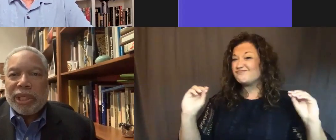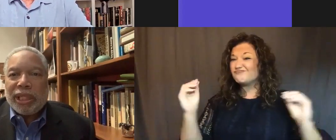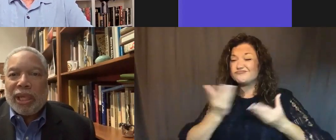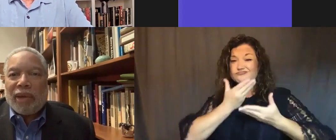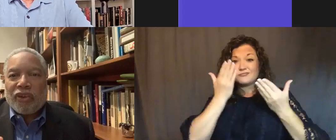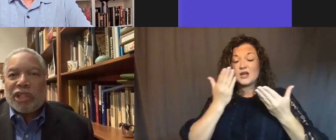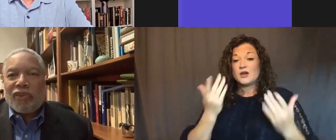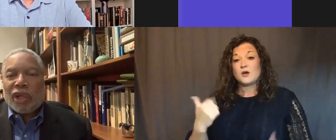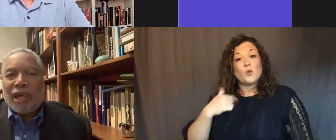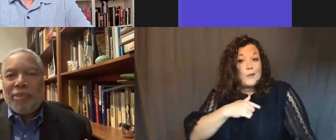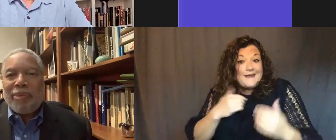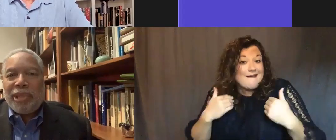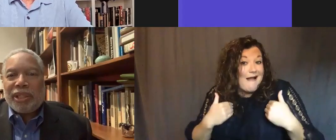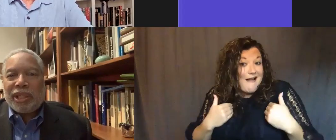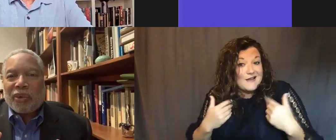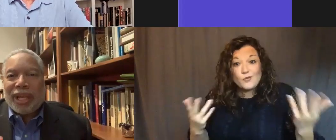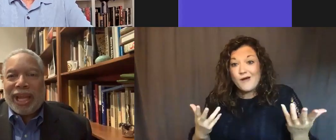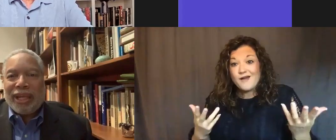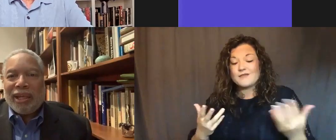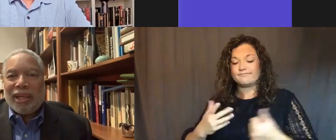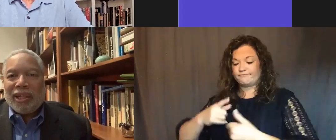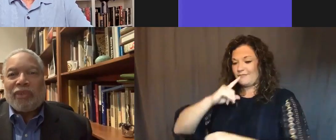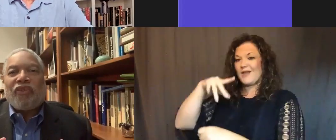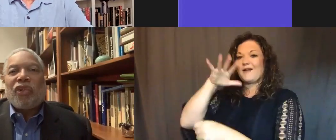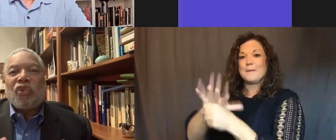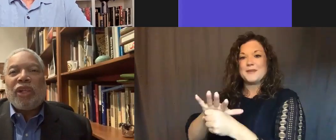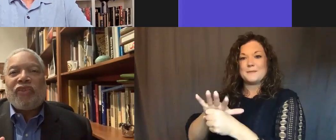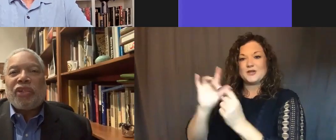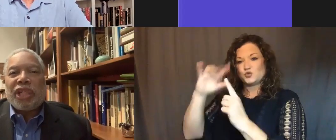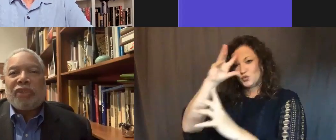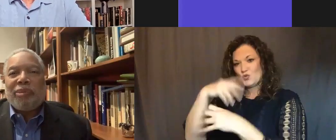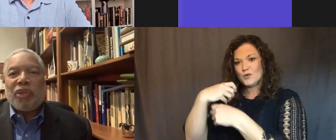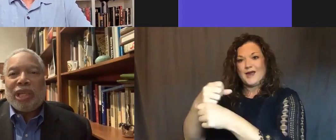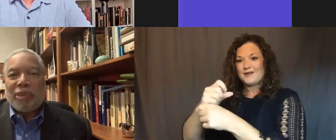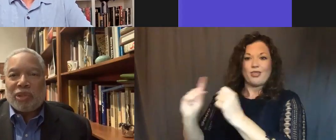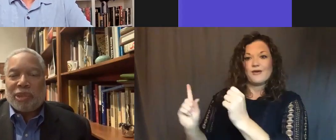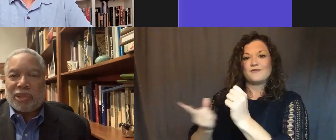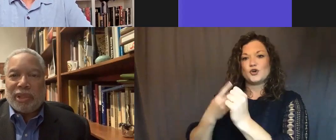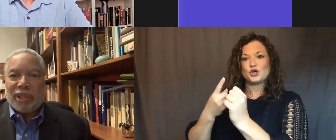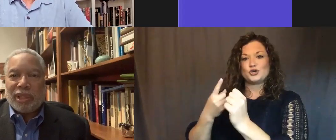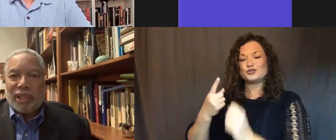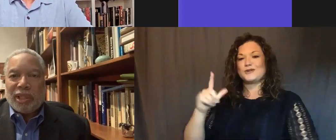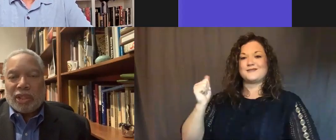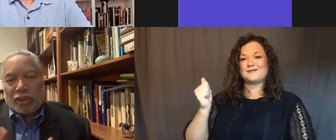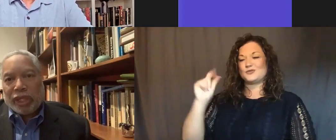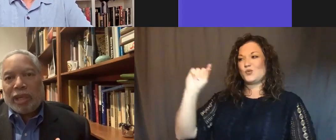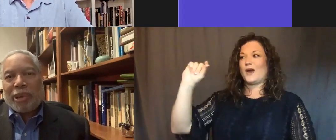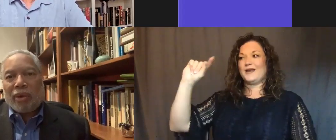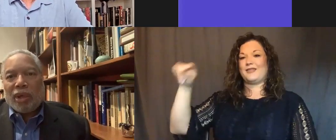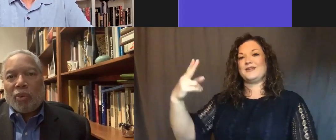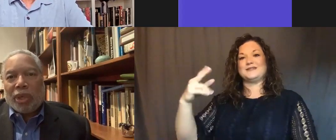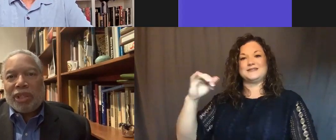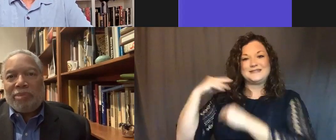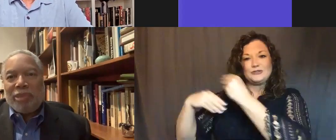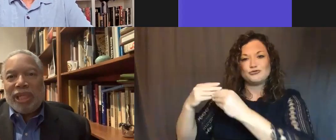really, first of all, a commitment to create the first 21st century museum of the Smithsonian. To think